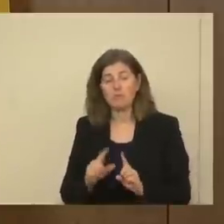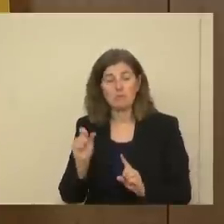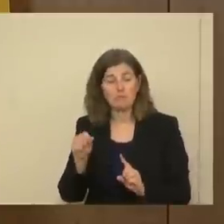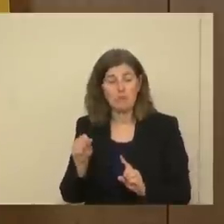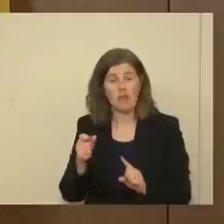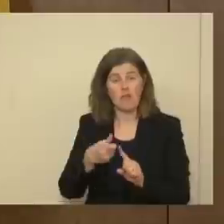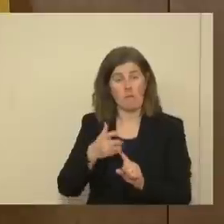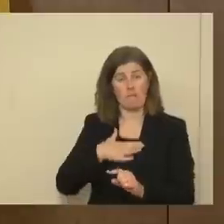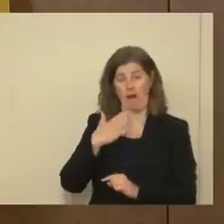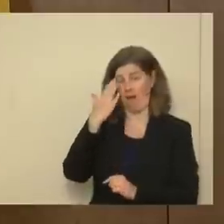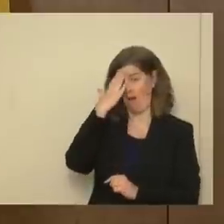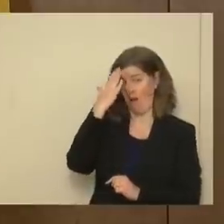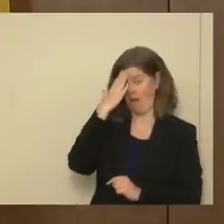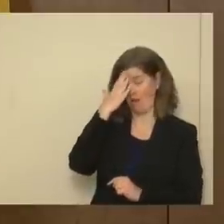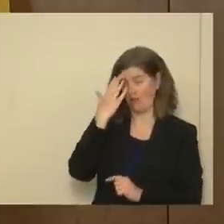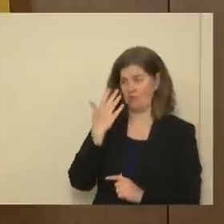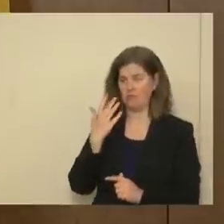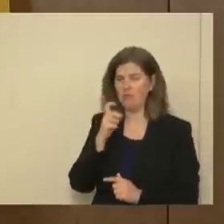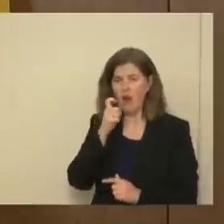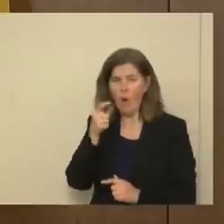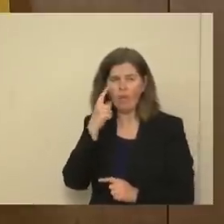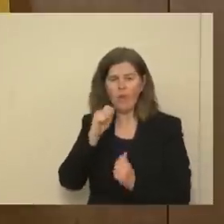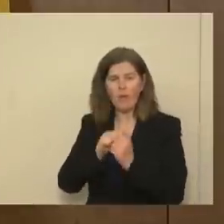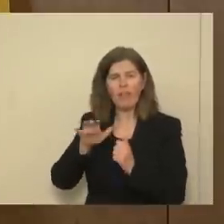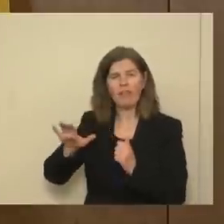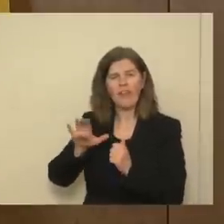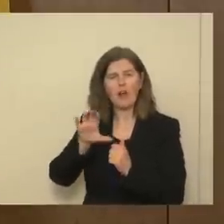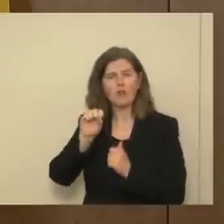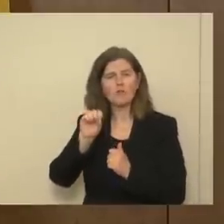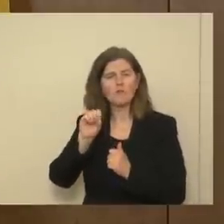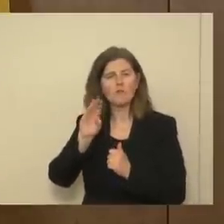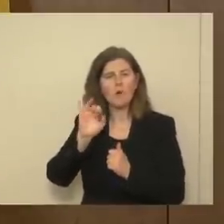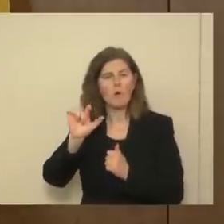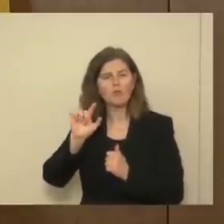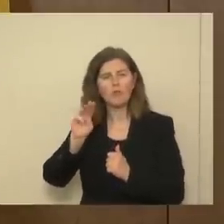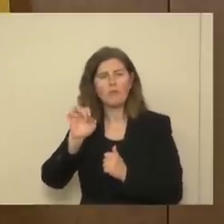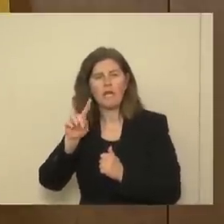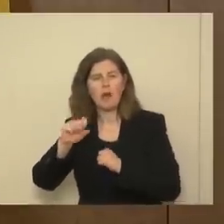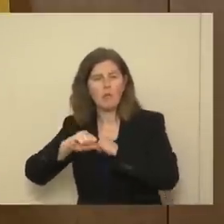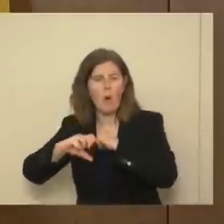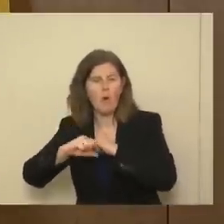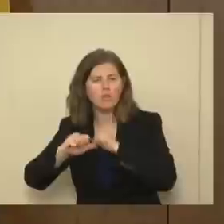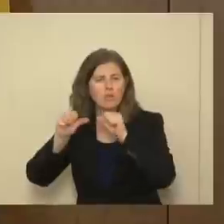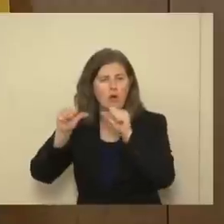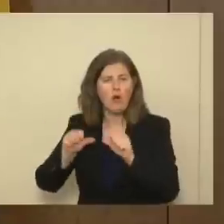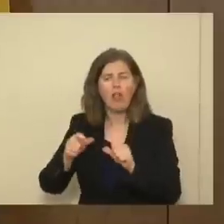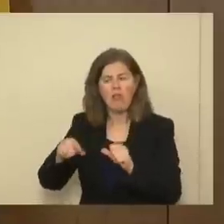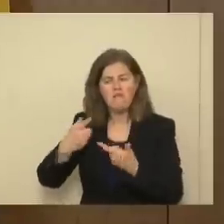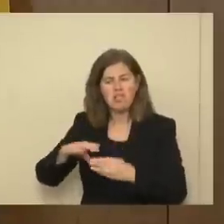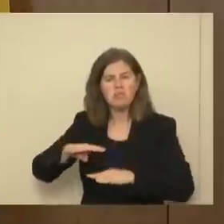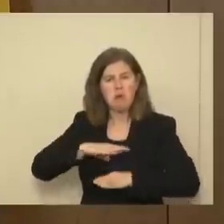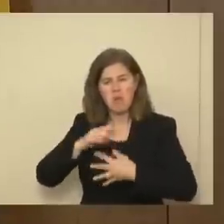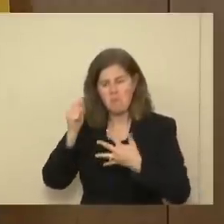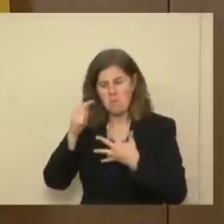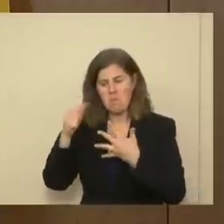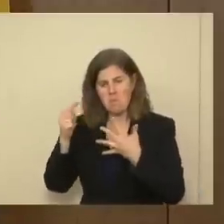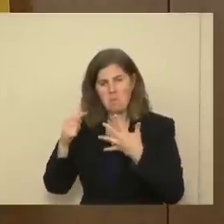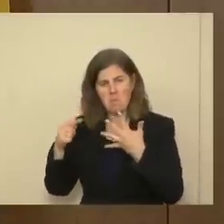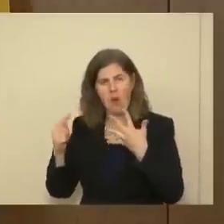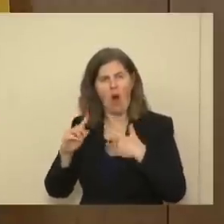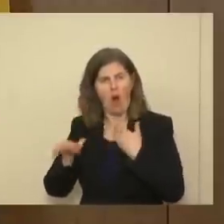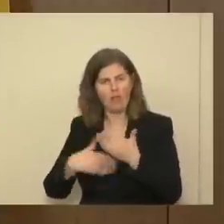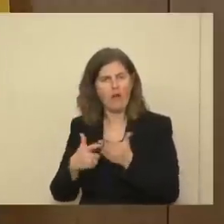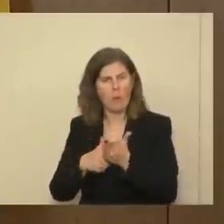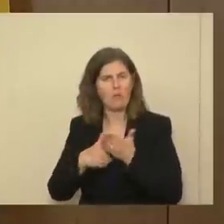to my knowledge, not only in their social media posts and their promotions, they have met every single one of